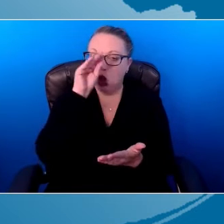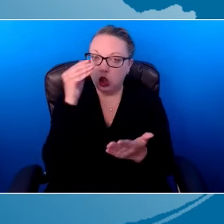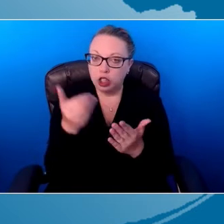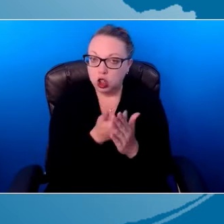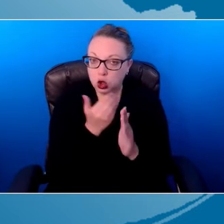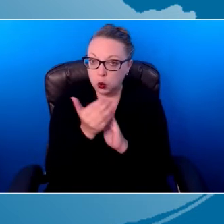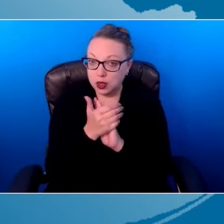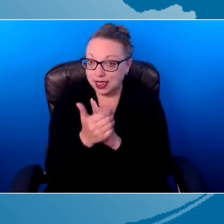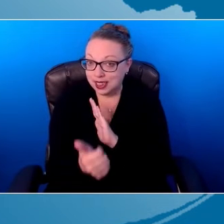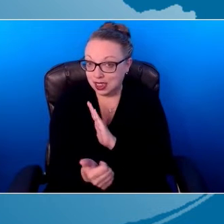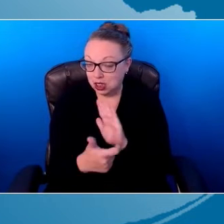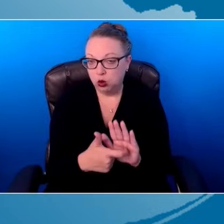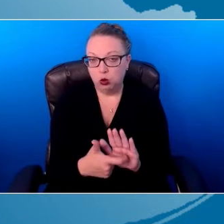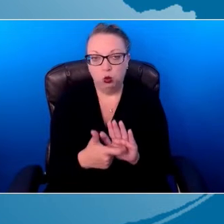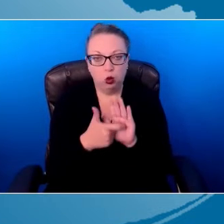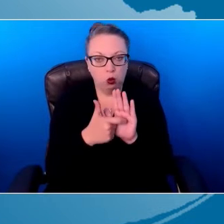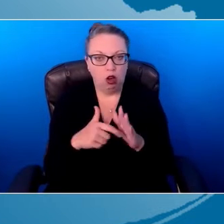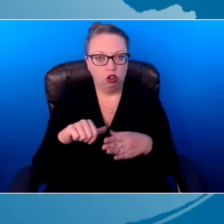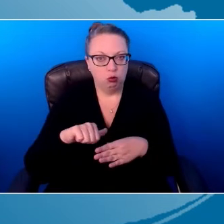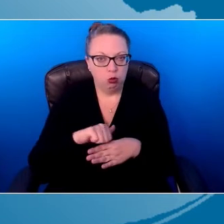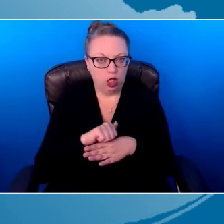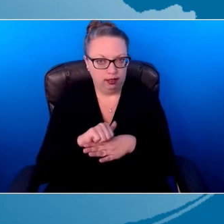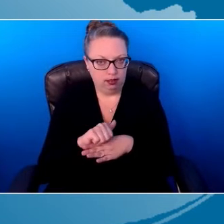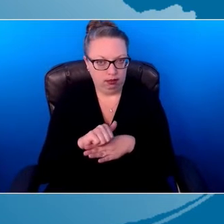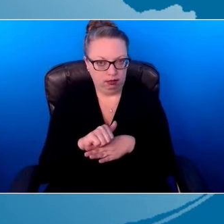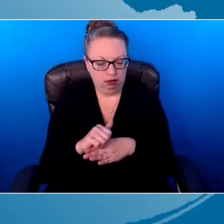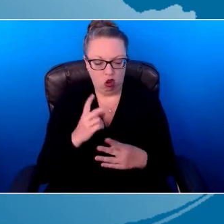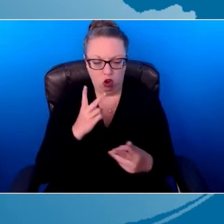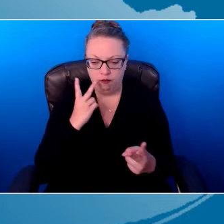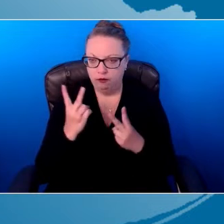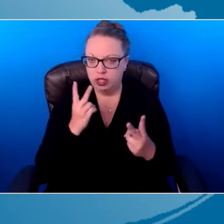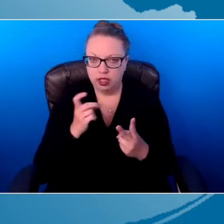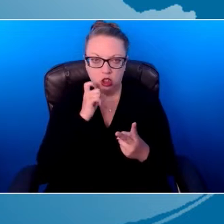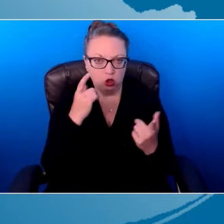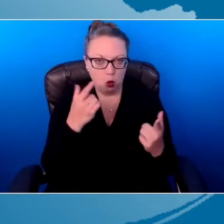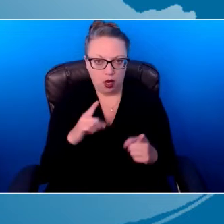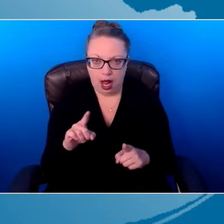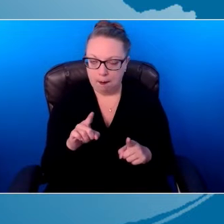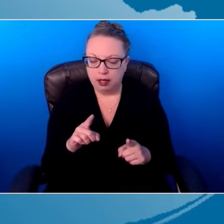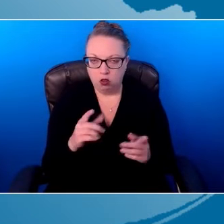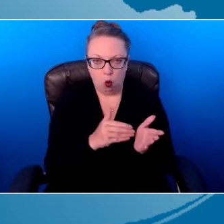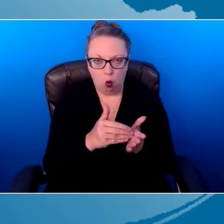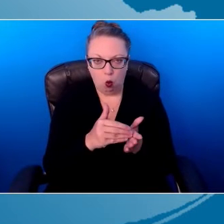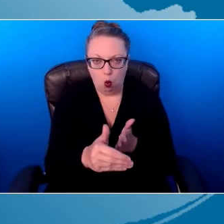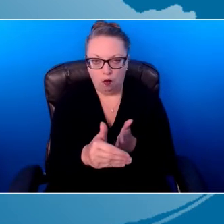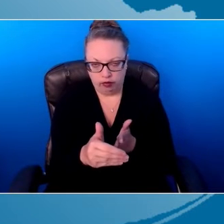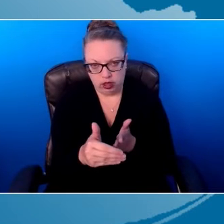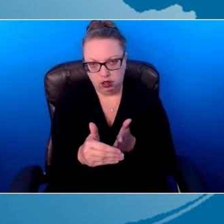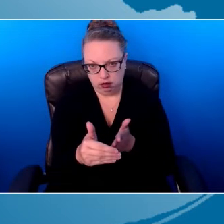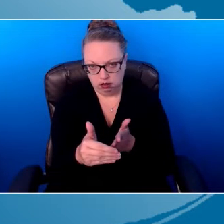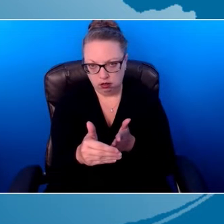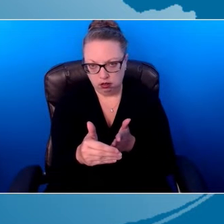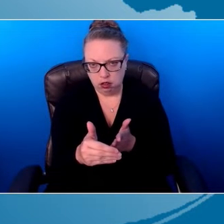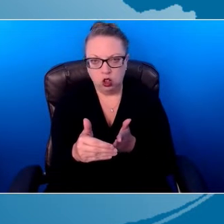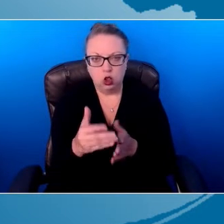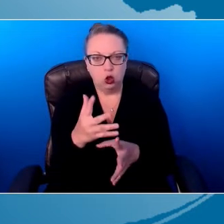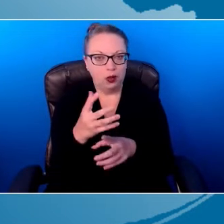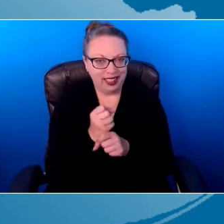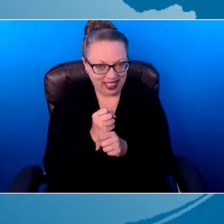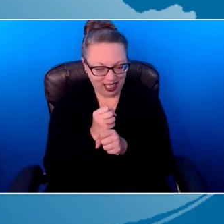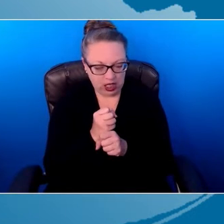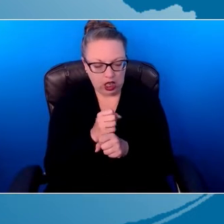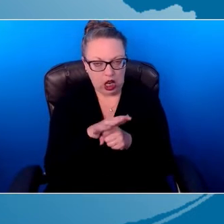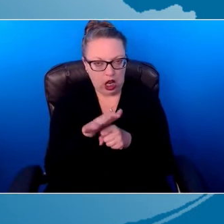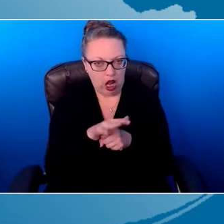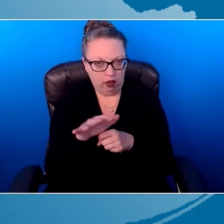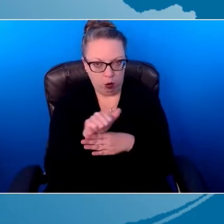Our visits typically don't occur frequently enough for the child to get enough practice. So we have to rely on those important